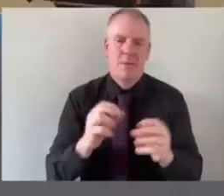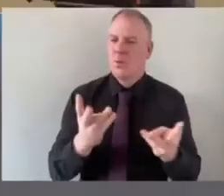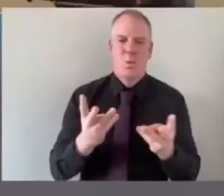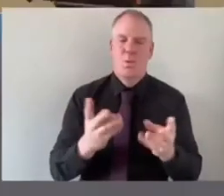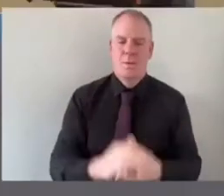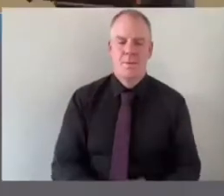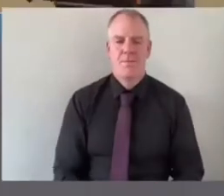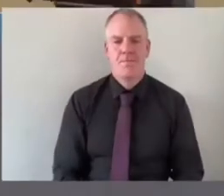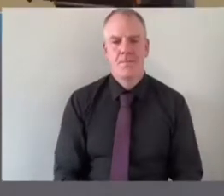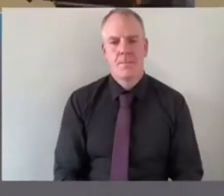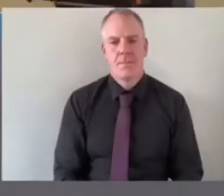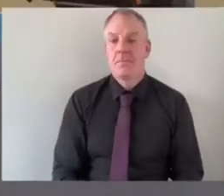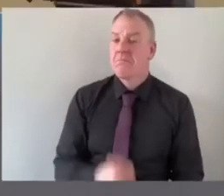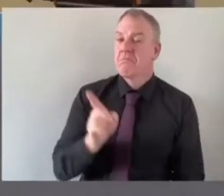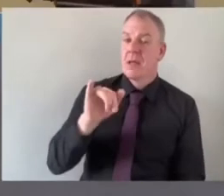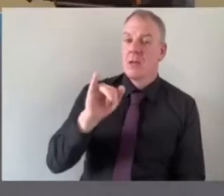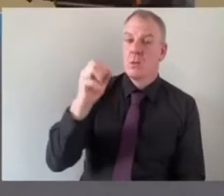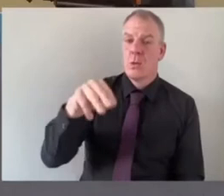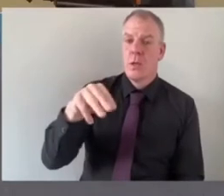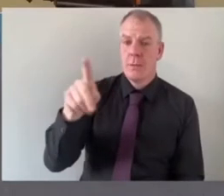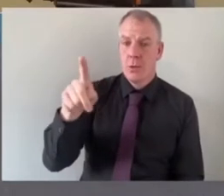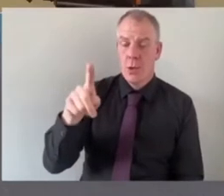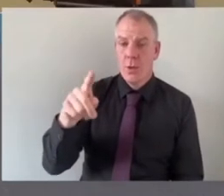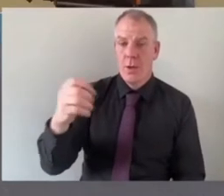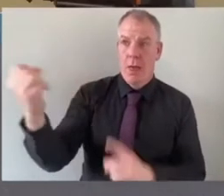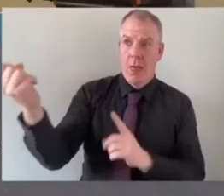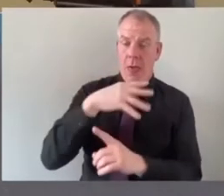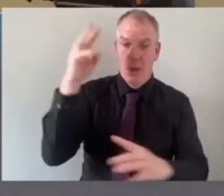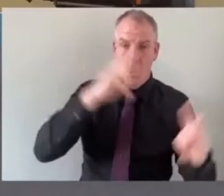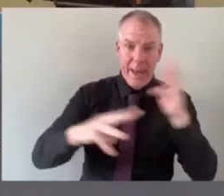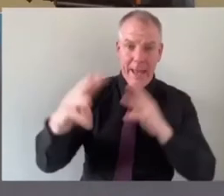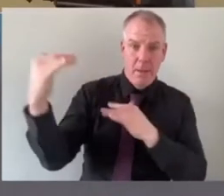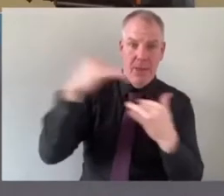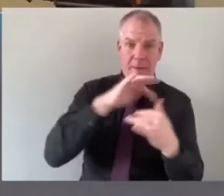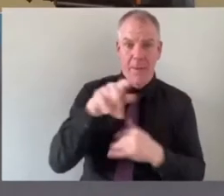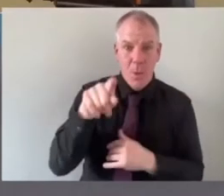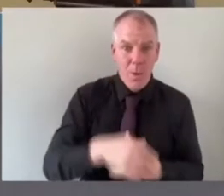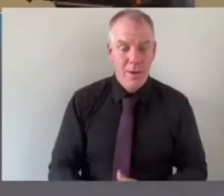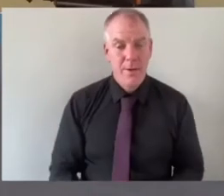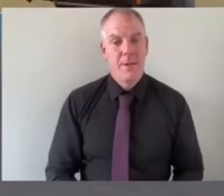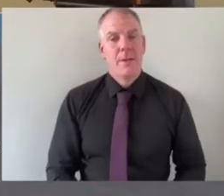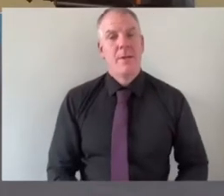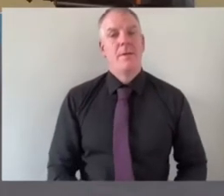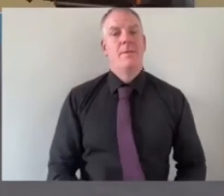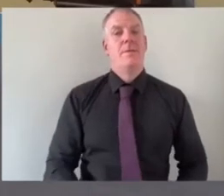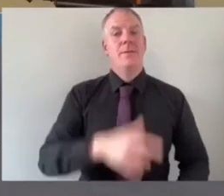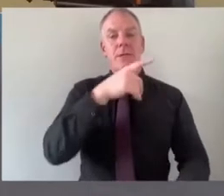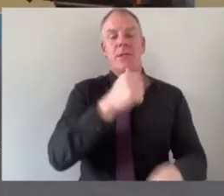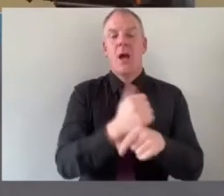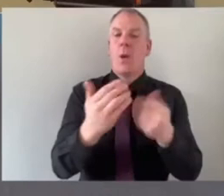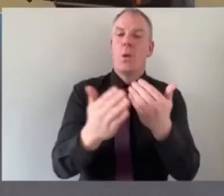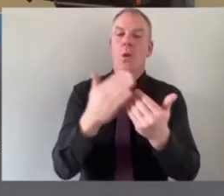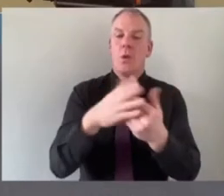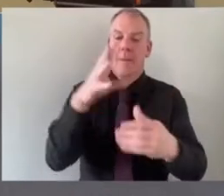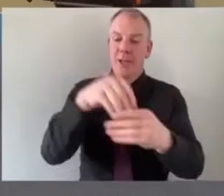jim um i think you've probably sent down the storm to be honest because i got a little bit windy there but if i can ask you we were talking about youth participation and you were